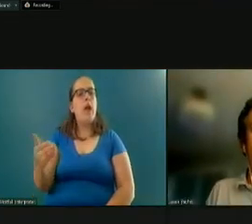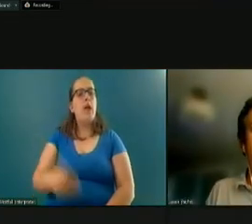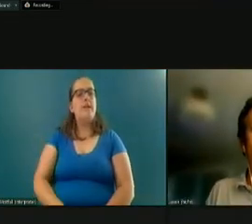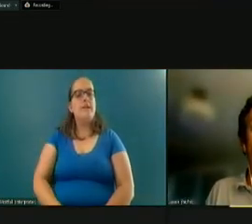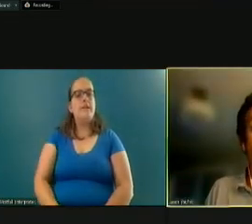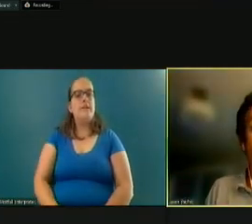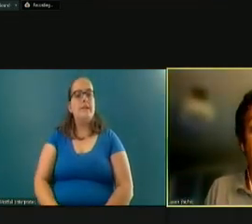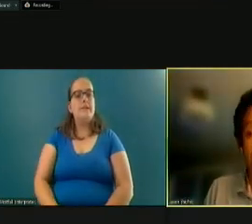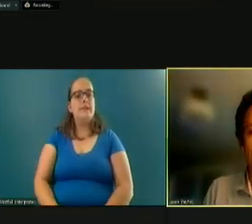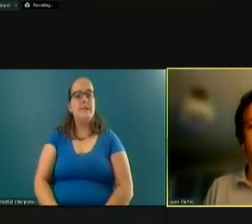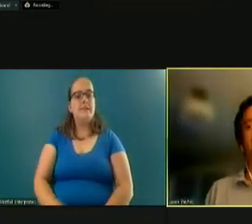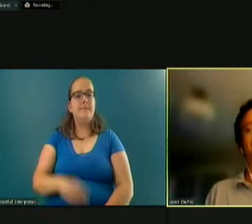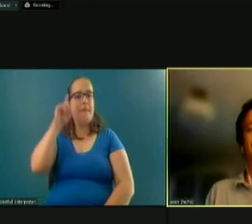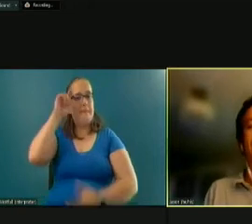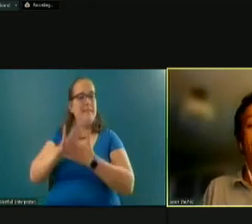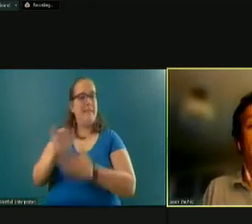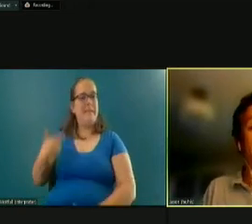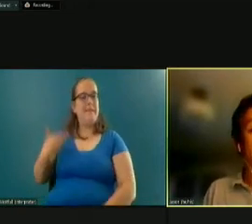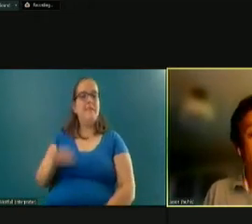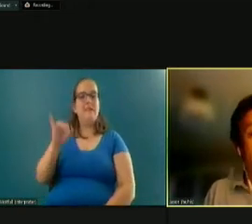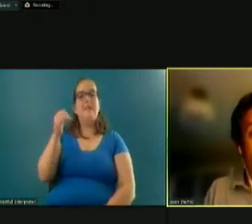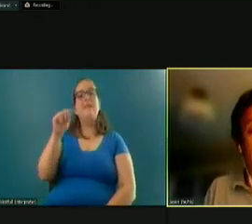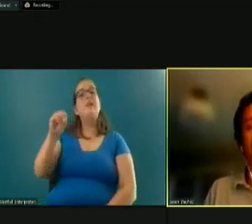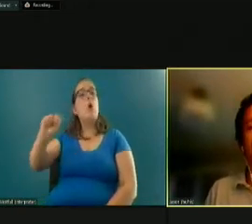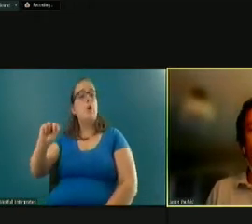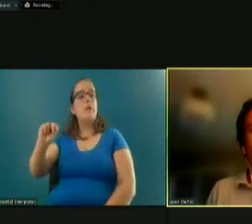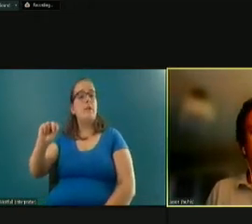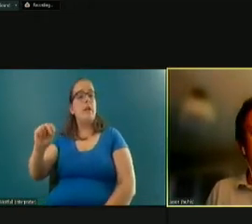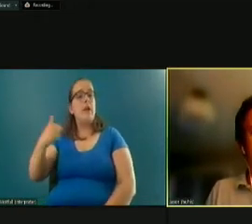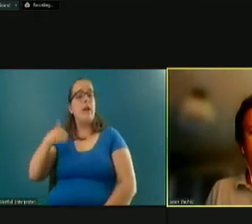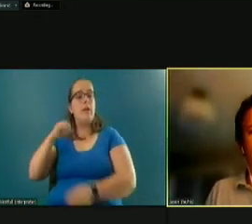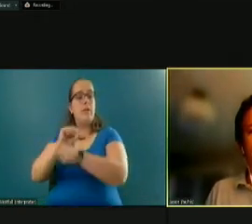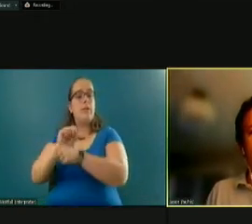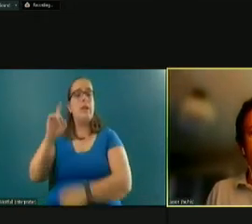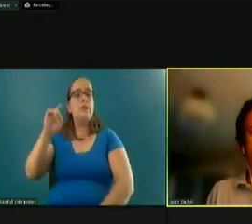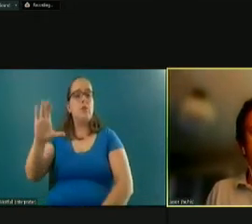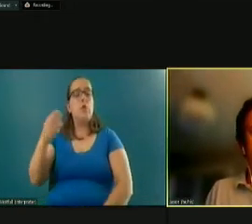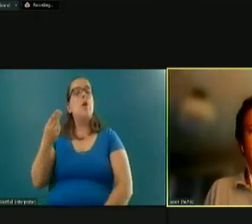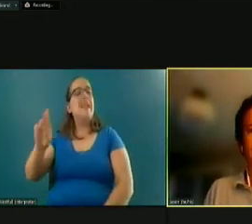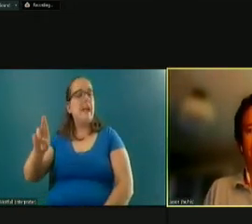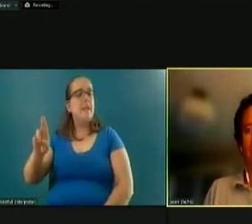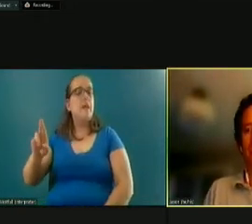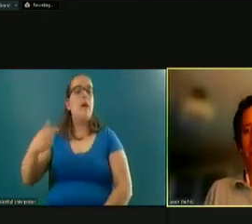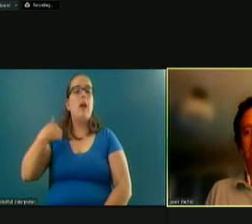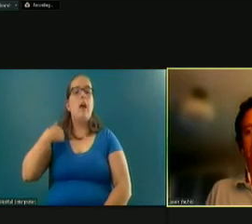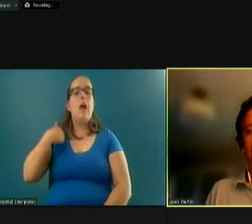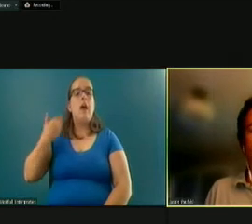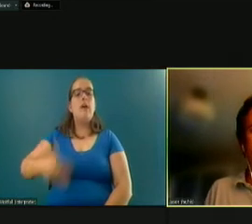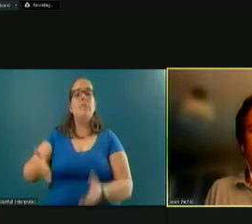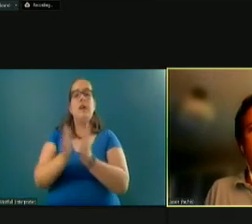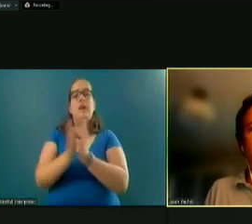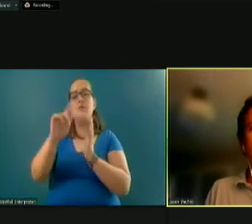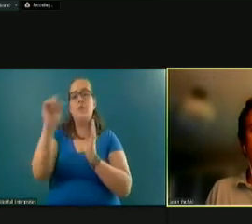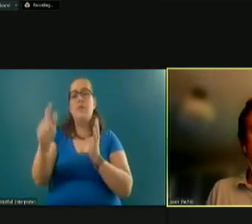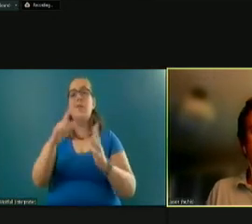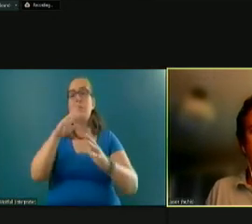I believe that's me. My name is Jason. I work at Deschutes County Human Resources, and I am asking